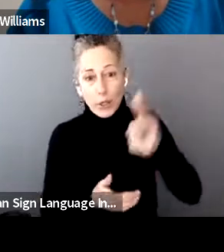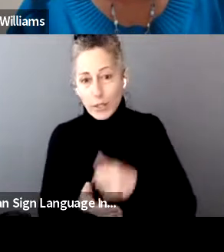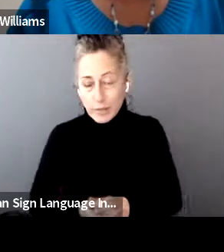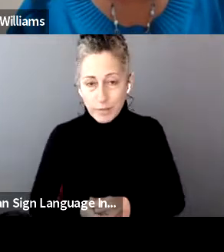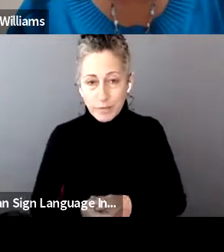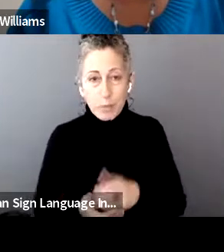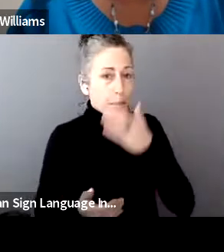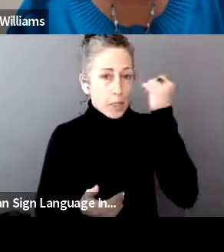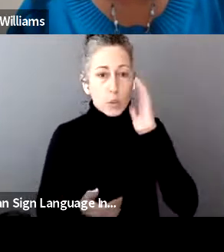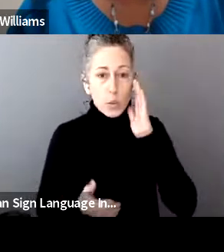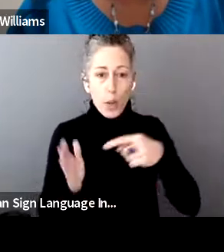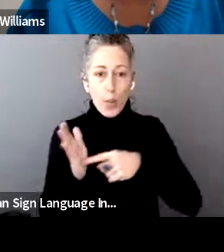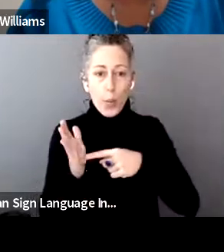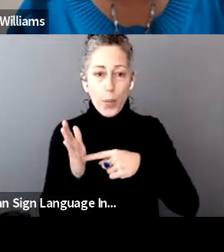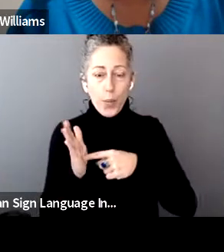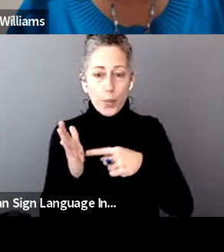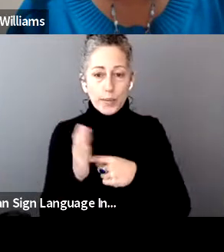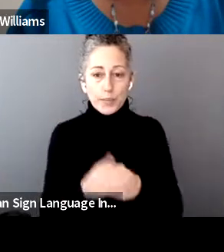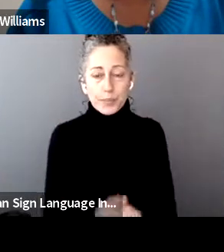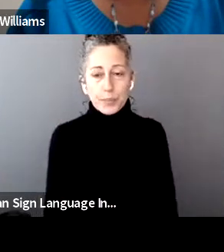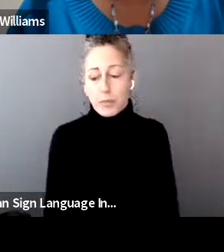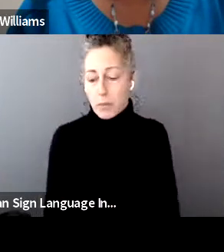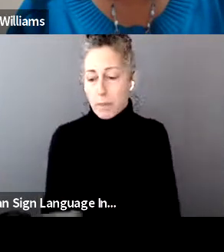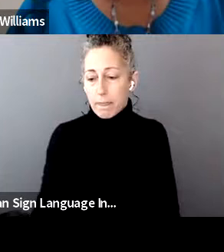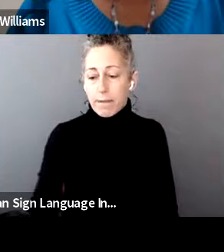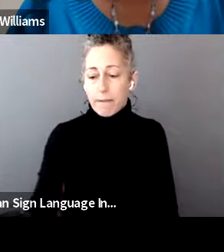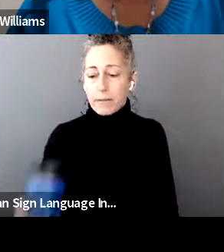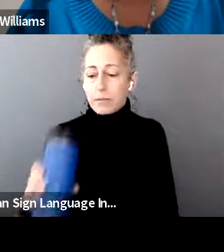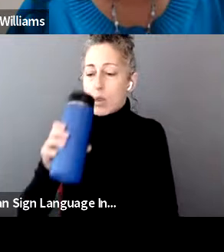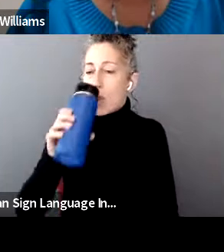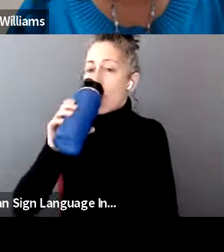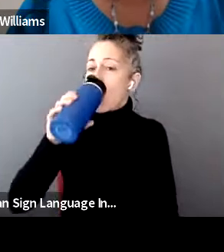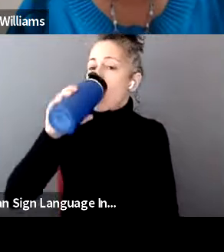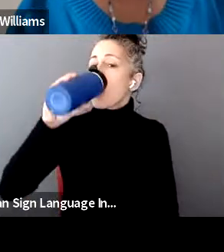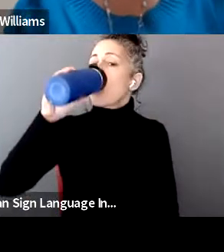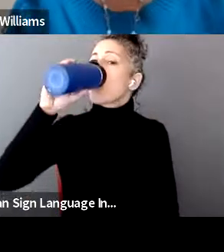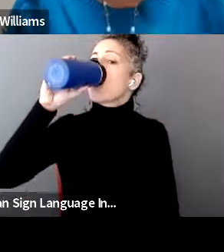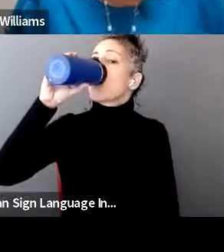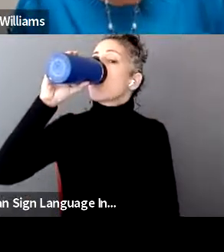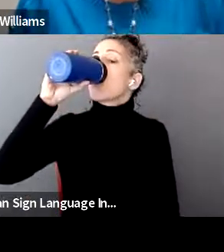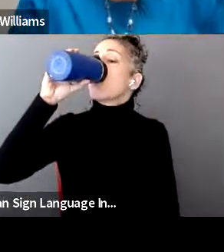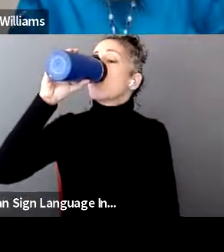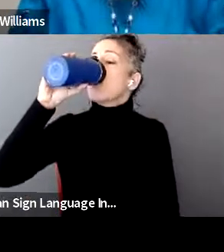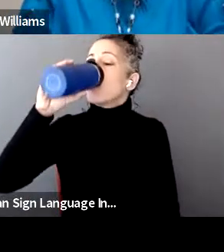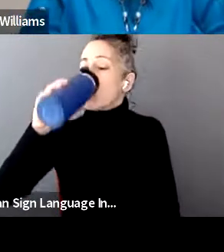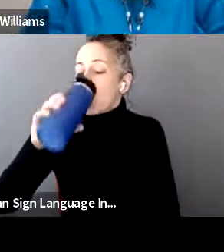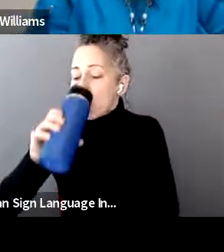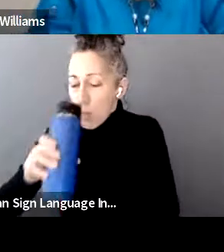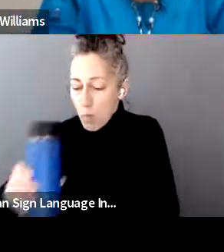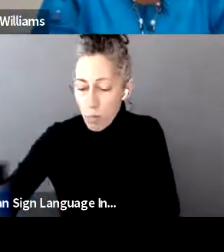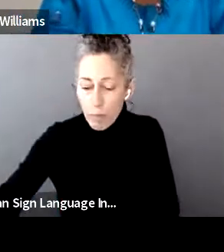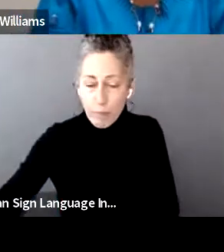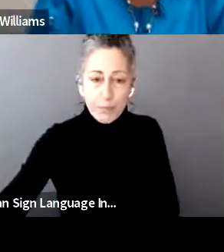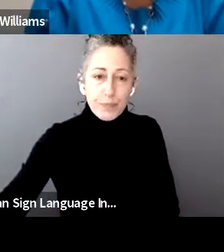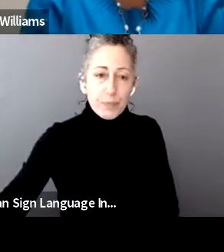that is all tax. I mean, it will be taxable in Illinois. Okay. Now, this is an interesting question because in the pandemic,